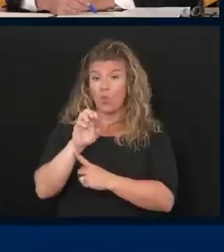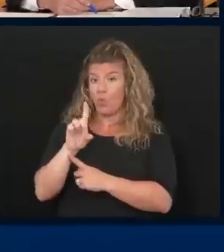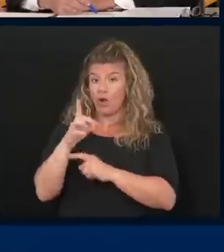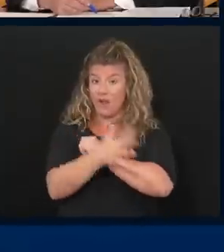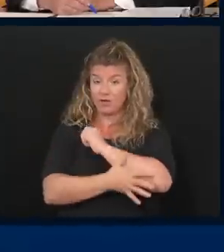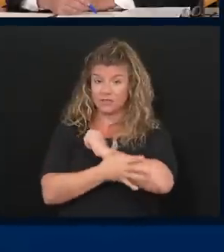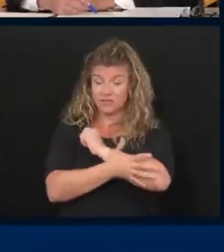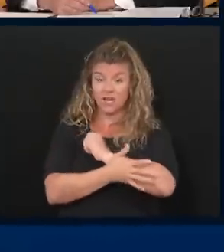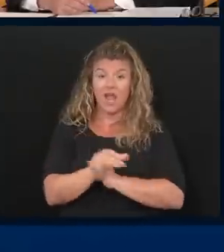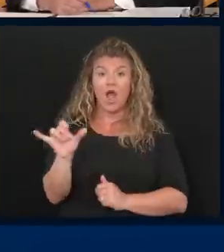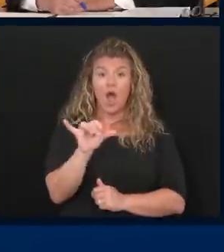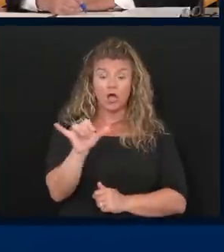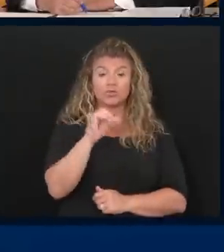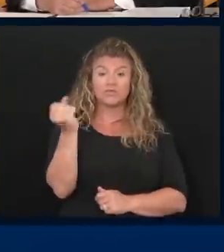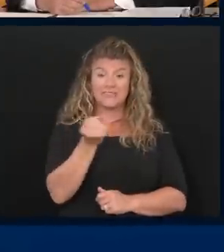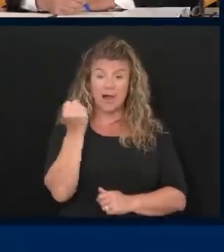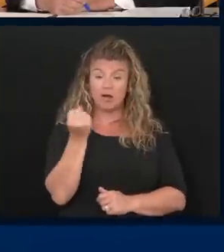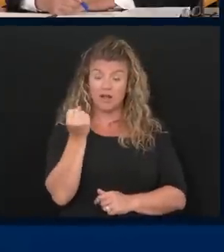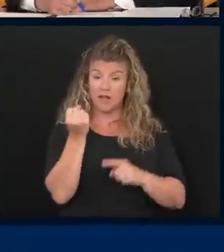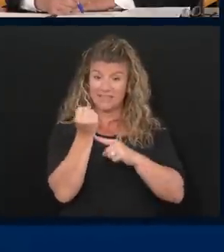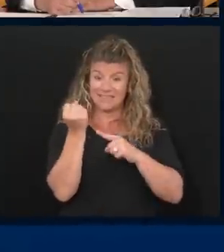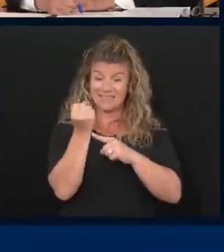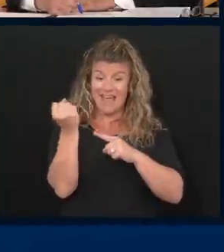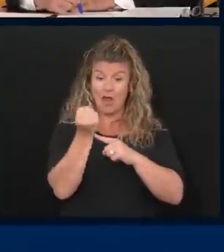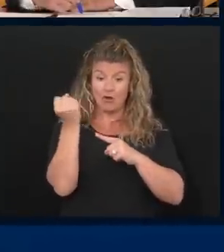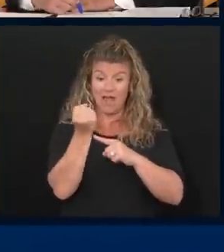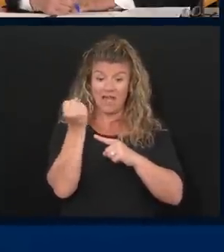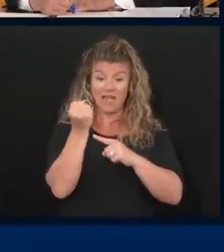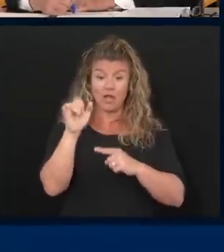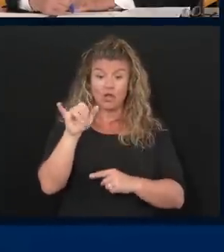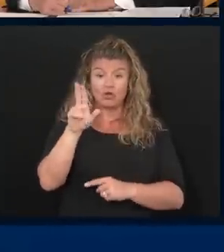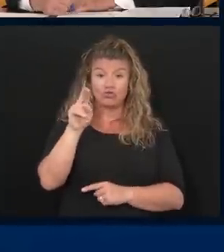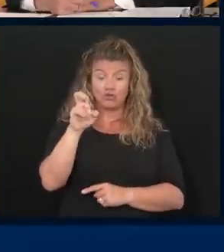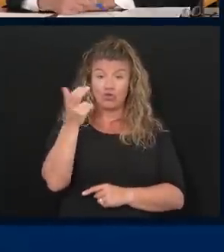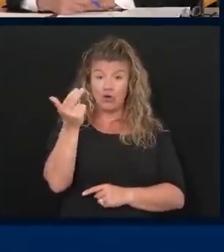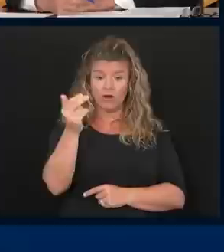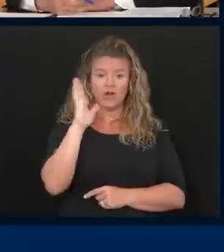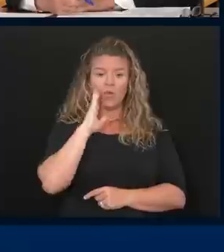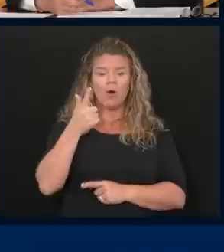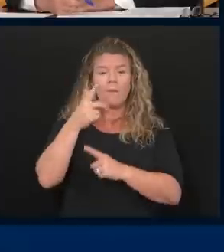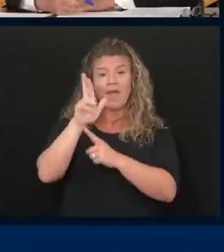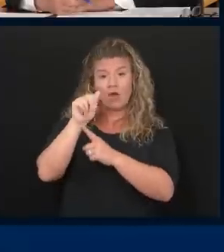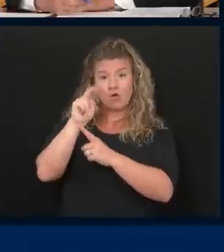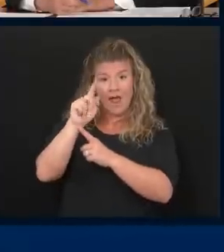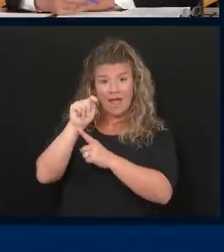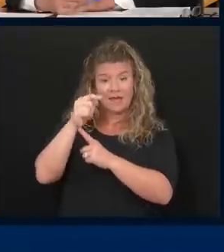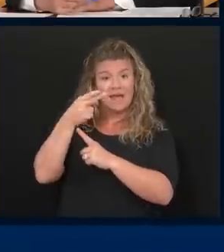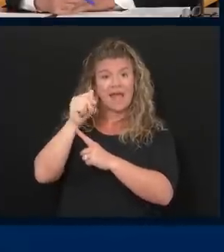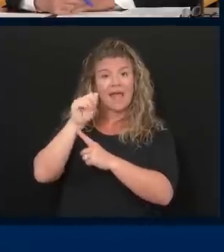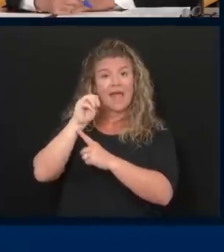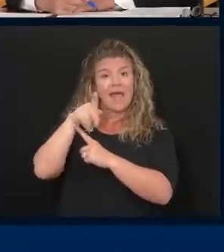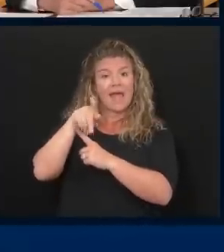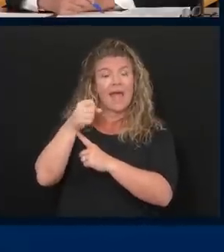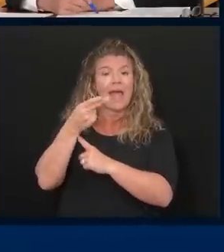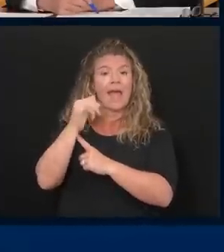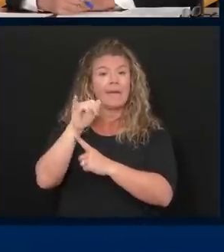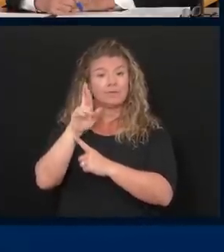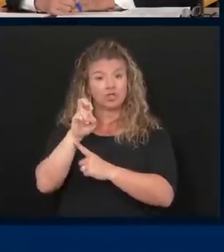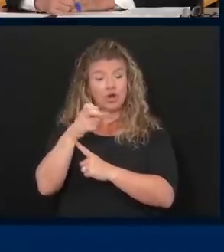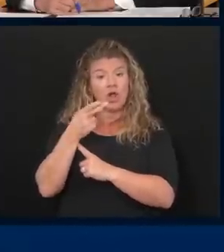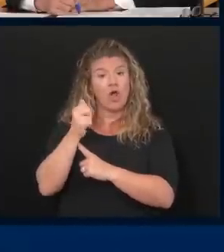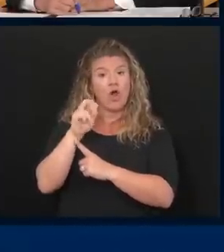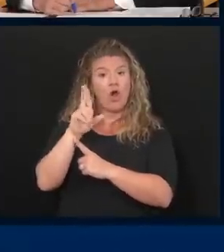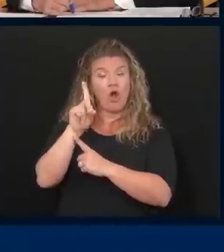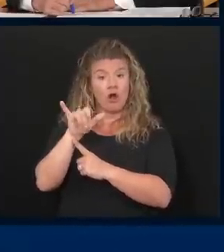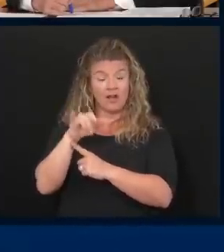Also on Saturday only, we'll be in Grant, Hampshire, and Hardy Counties. So one more time, Friday and